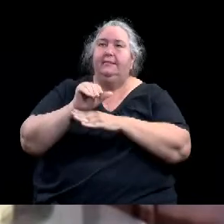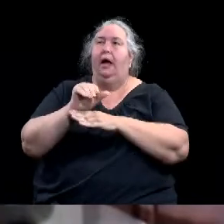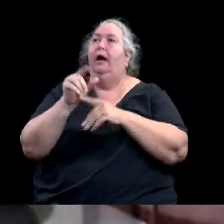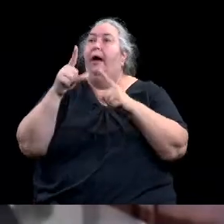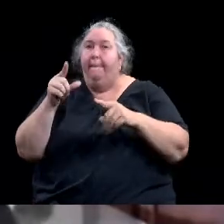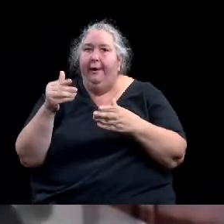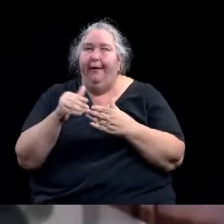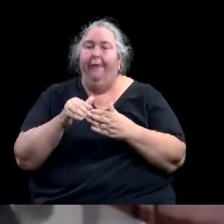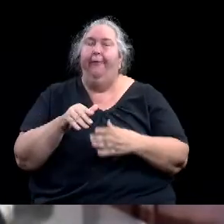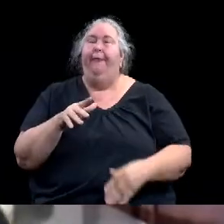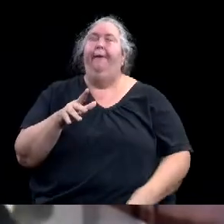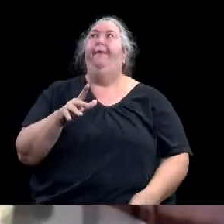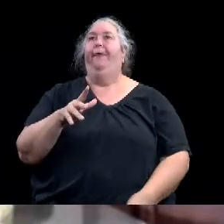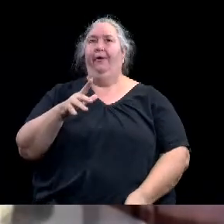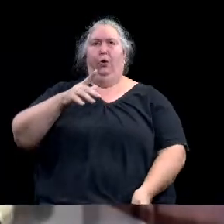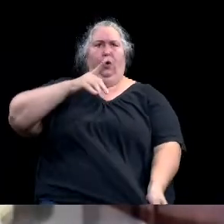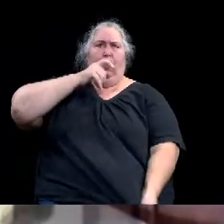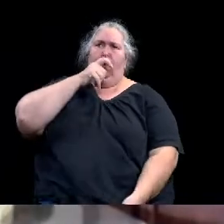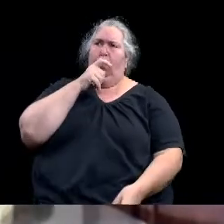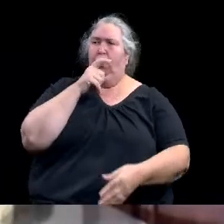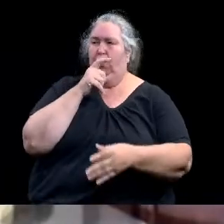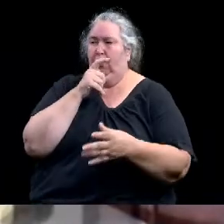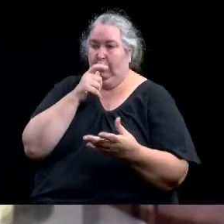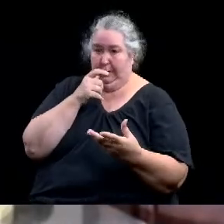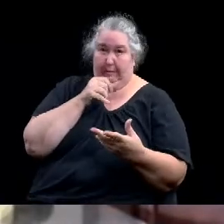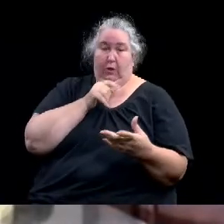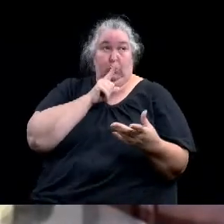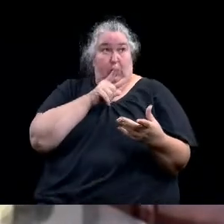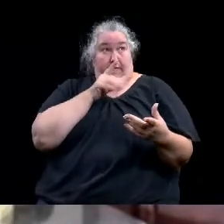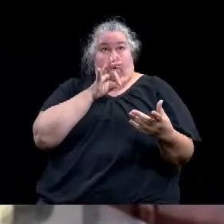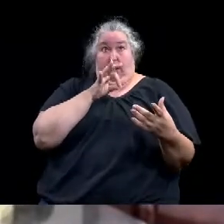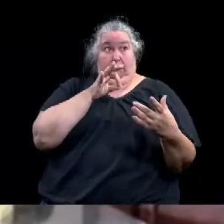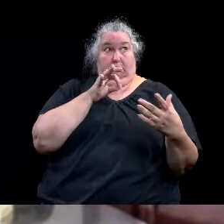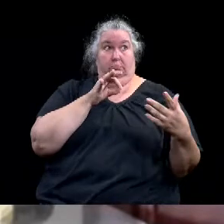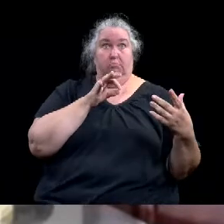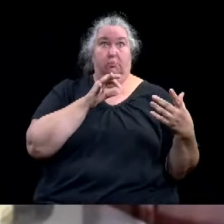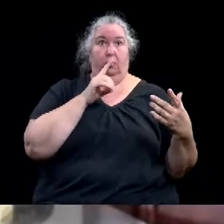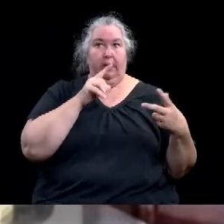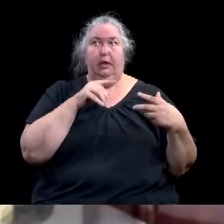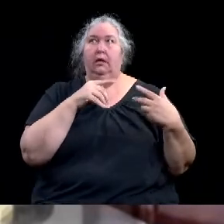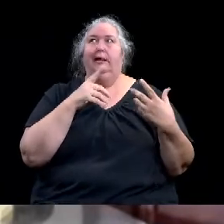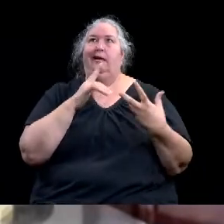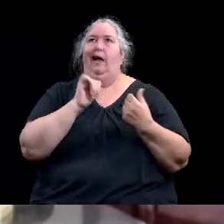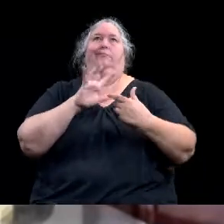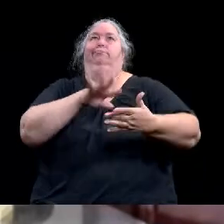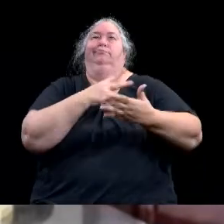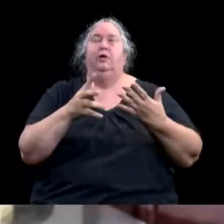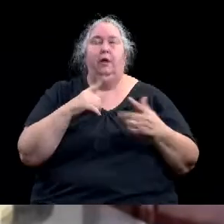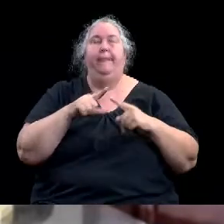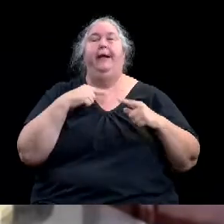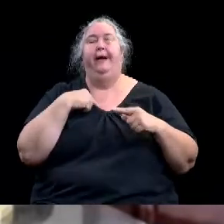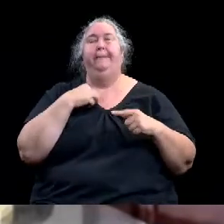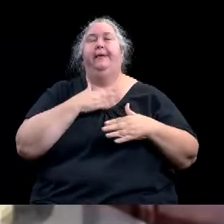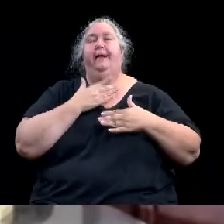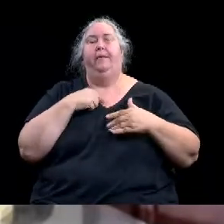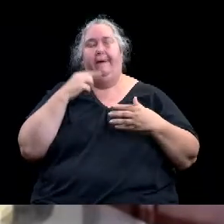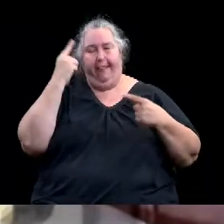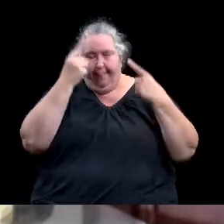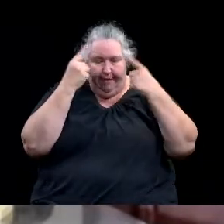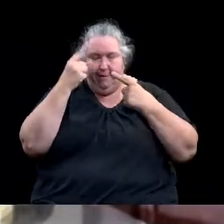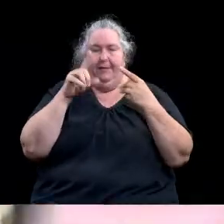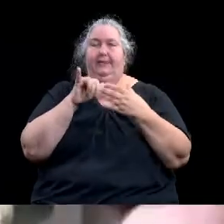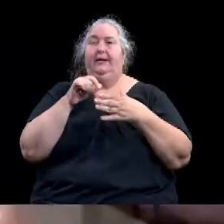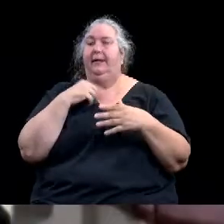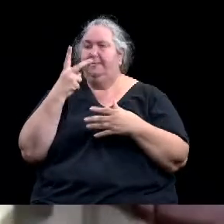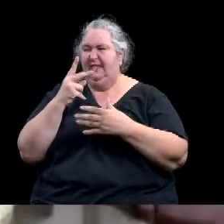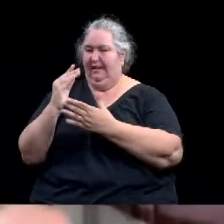And just seeing this little list of stuff on page 19 of, uh, of everything that we've kind of got on deck, uh, that